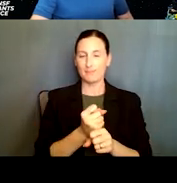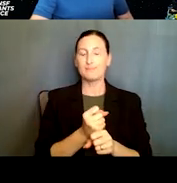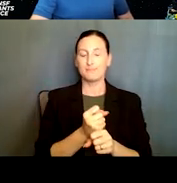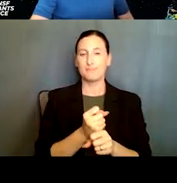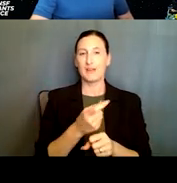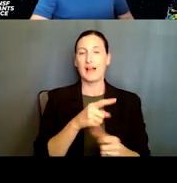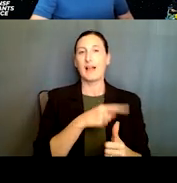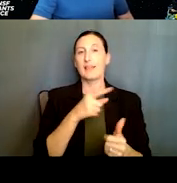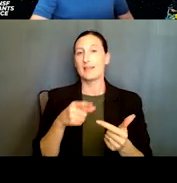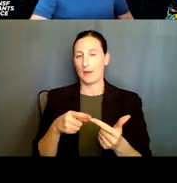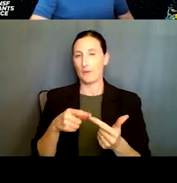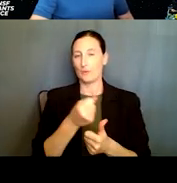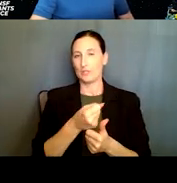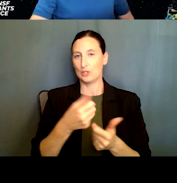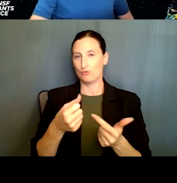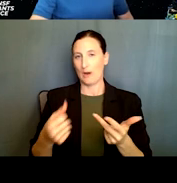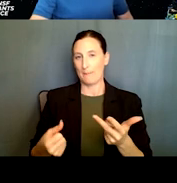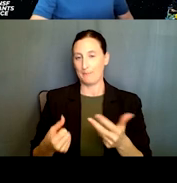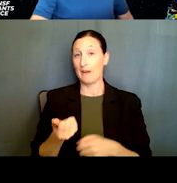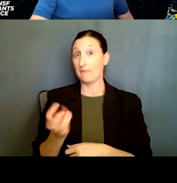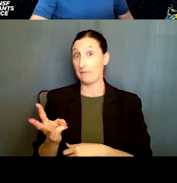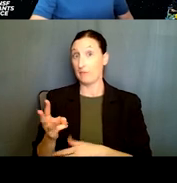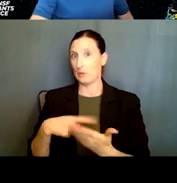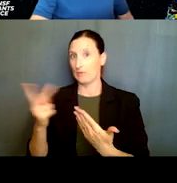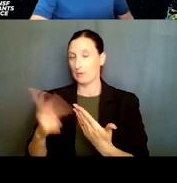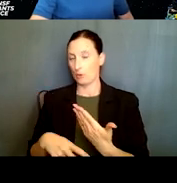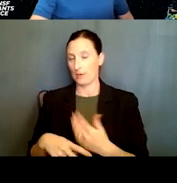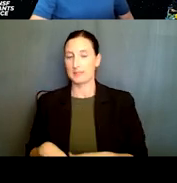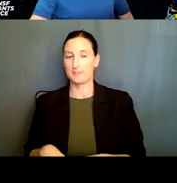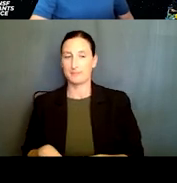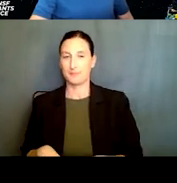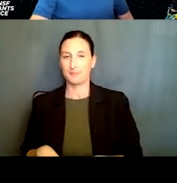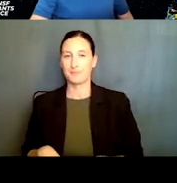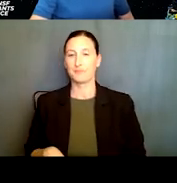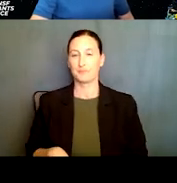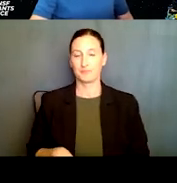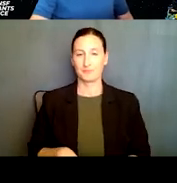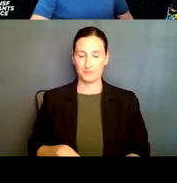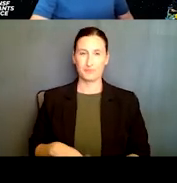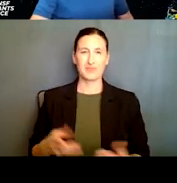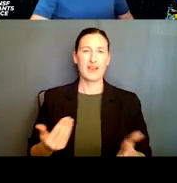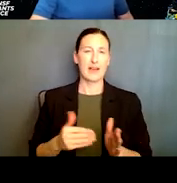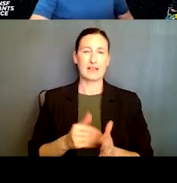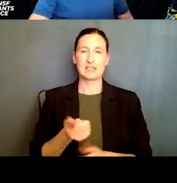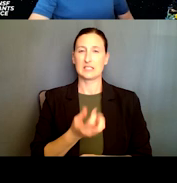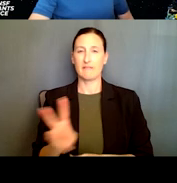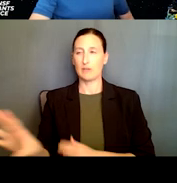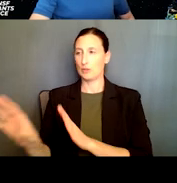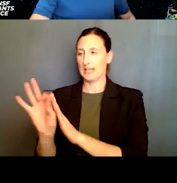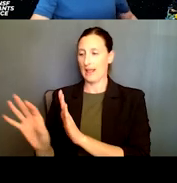describe a couple of selective programs and then some closing thoughts. So again, these are just going to be a couple of selective programs.